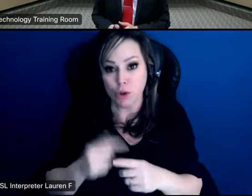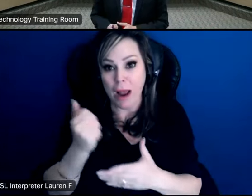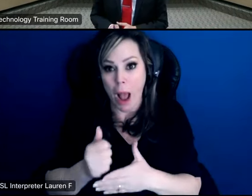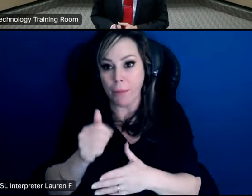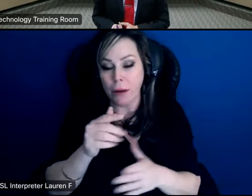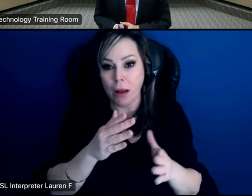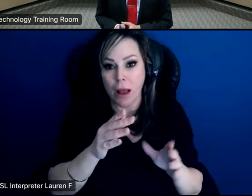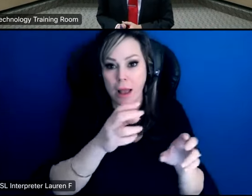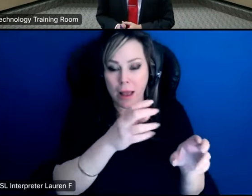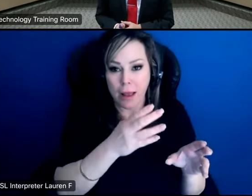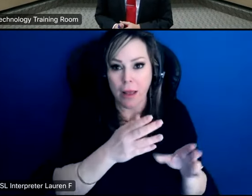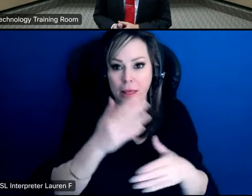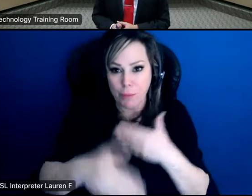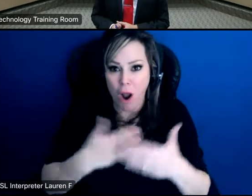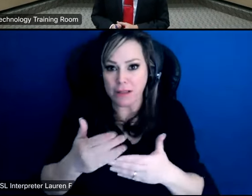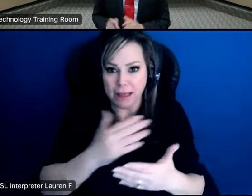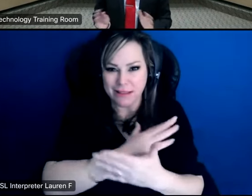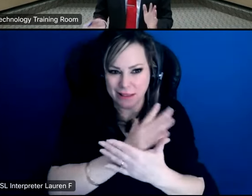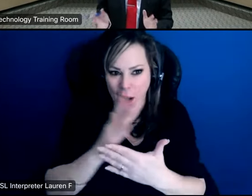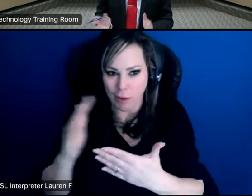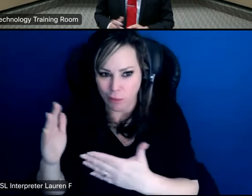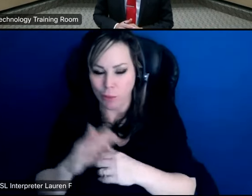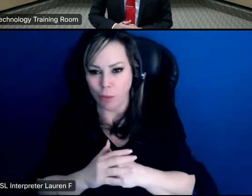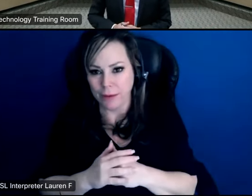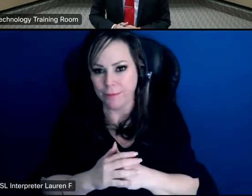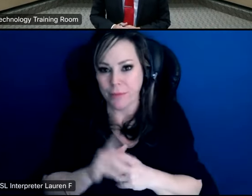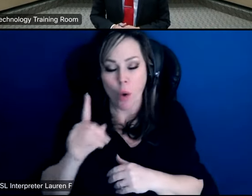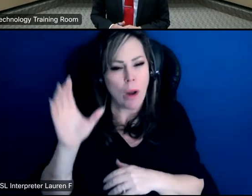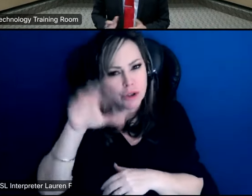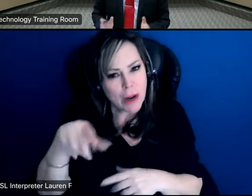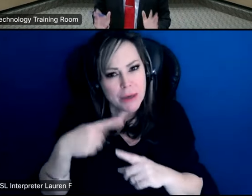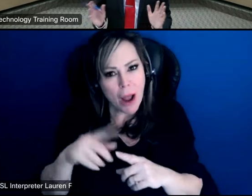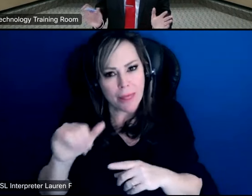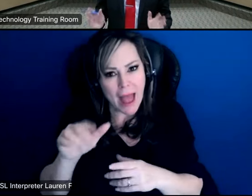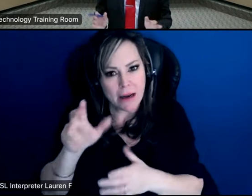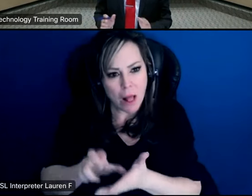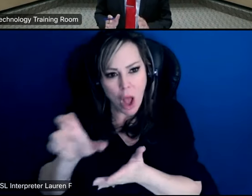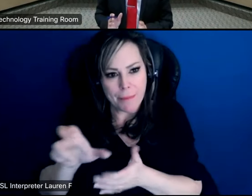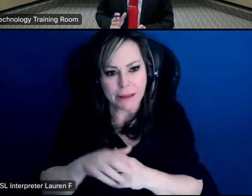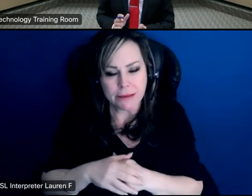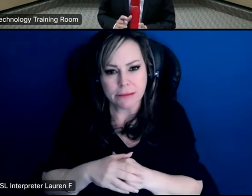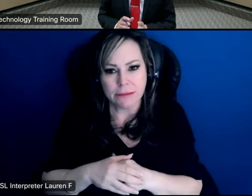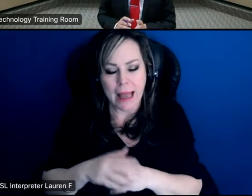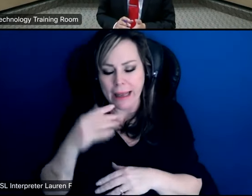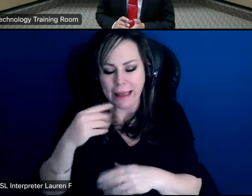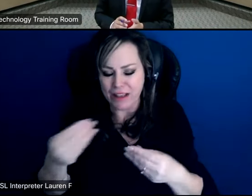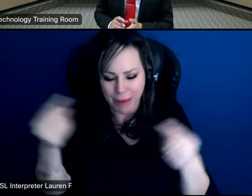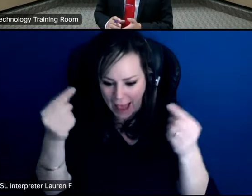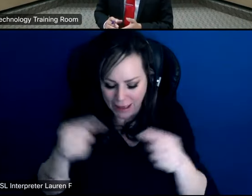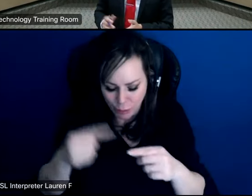that process um although one strange thing about the tia and this is always hurts my head to think about this